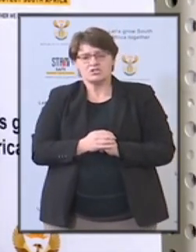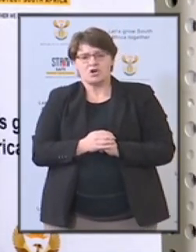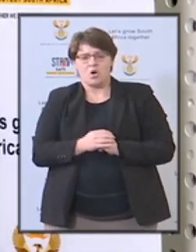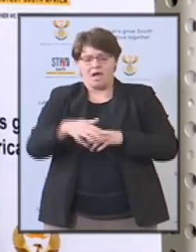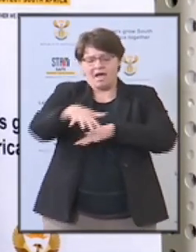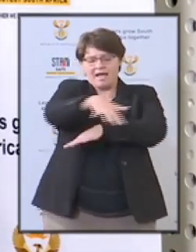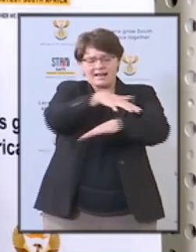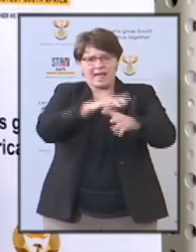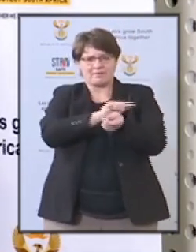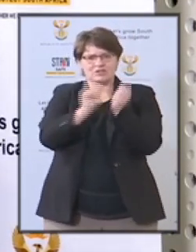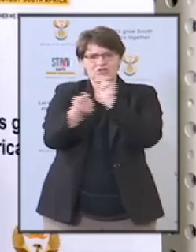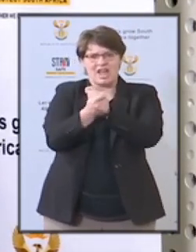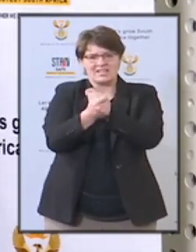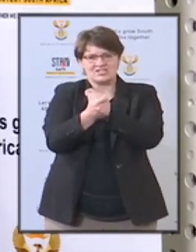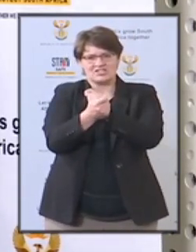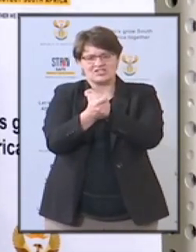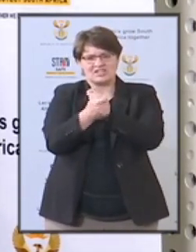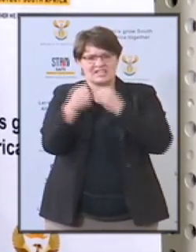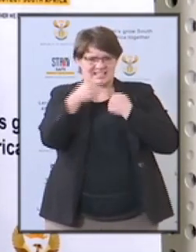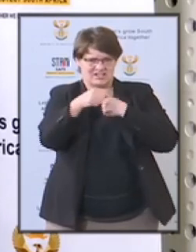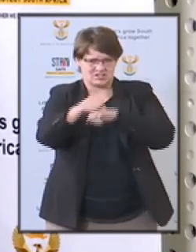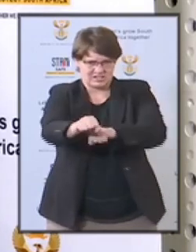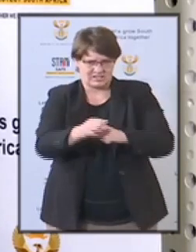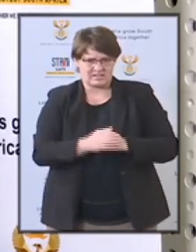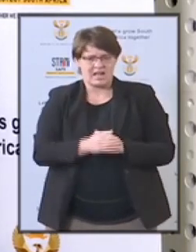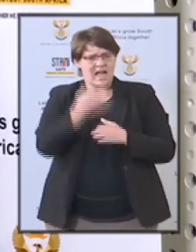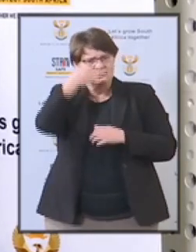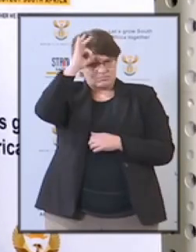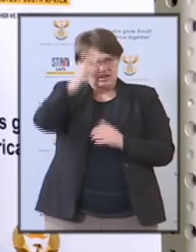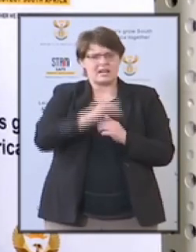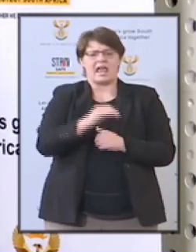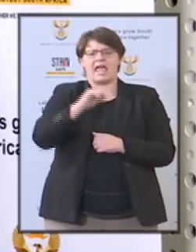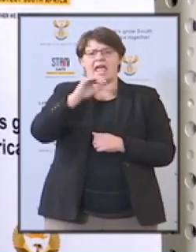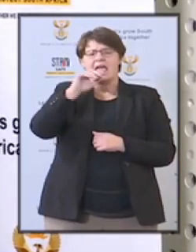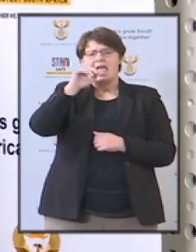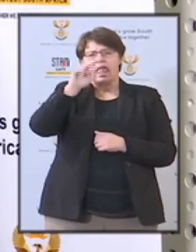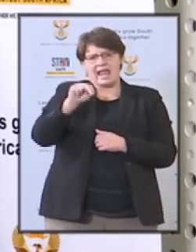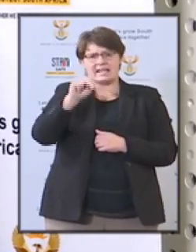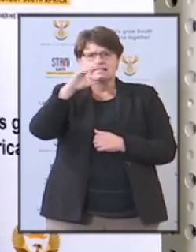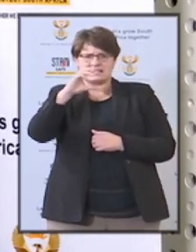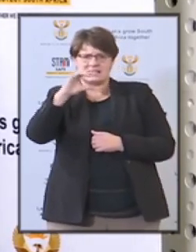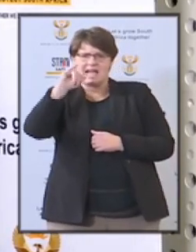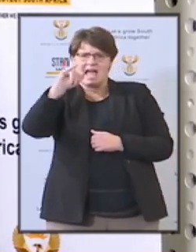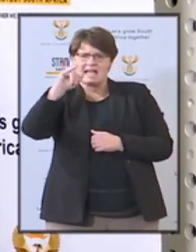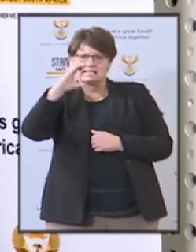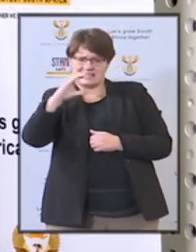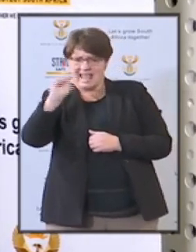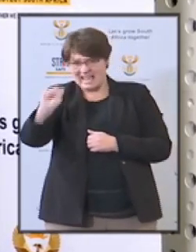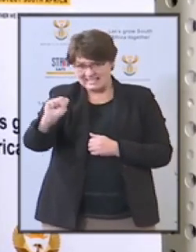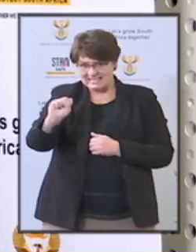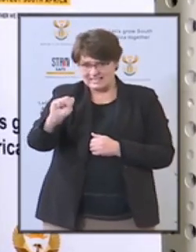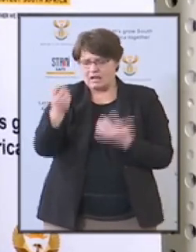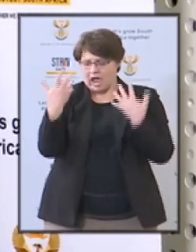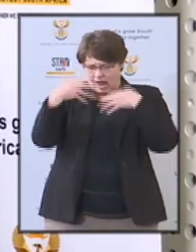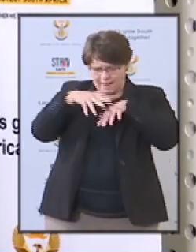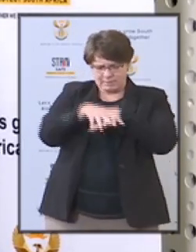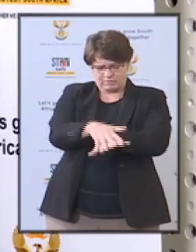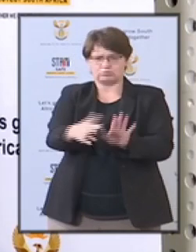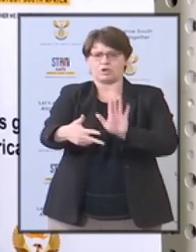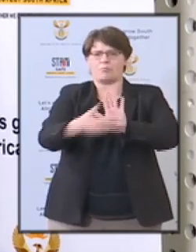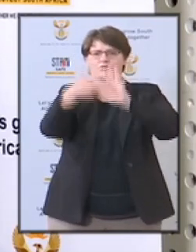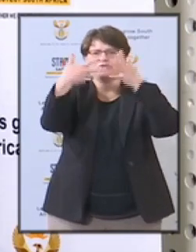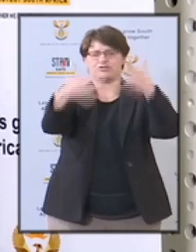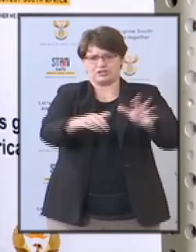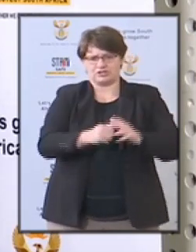Cabinet approved the NCCAC-S for implementation. This strategy